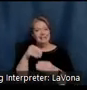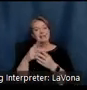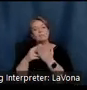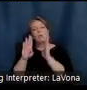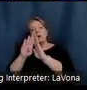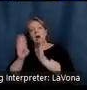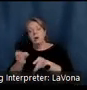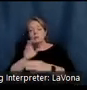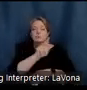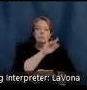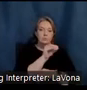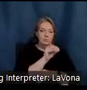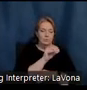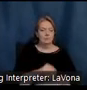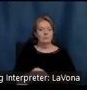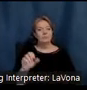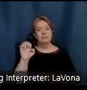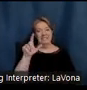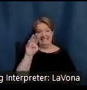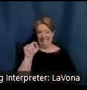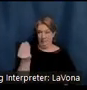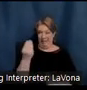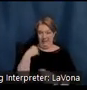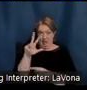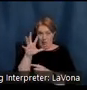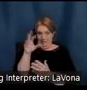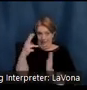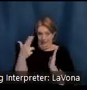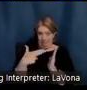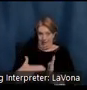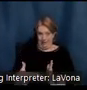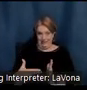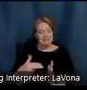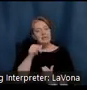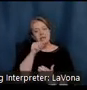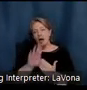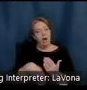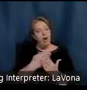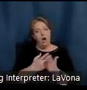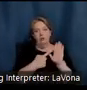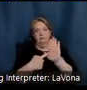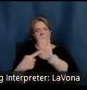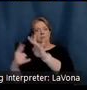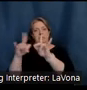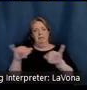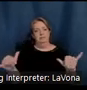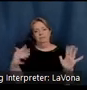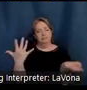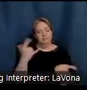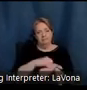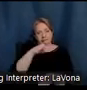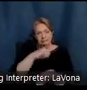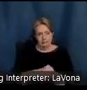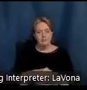Again, Selma left us 350 paintings, not all of which are in view at one time. We do,